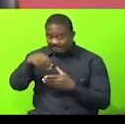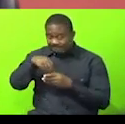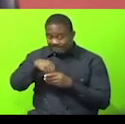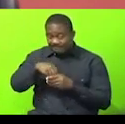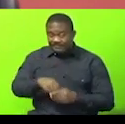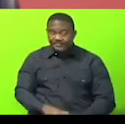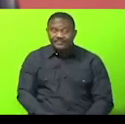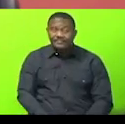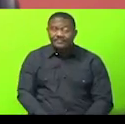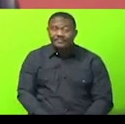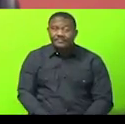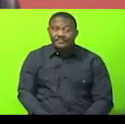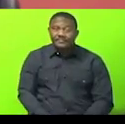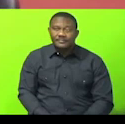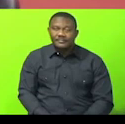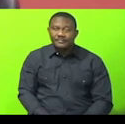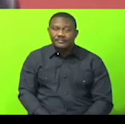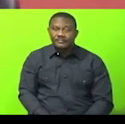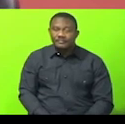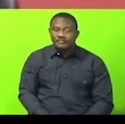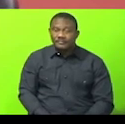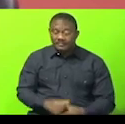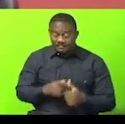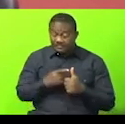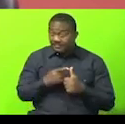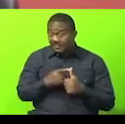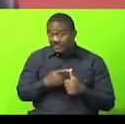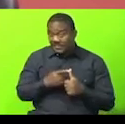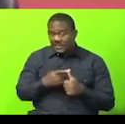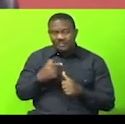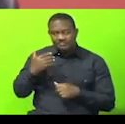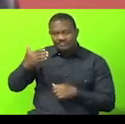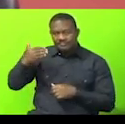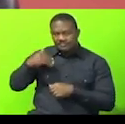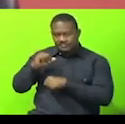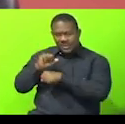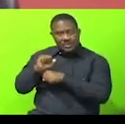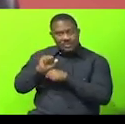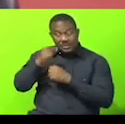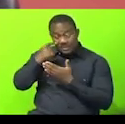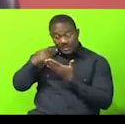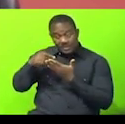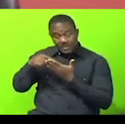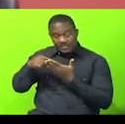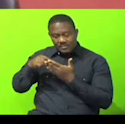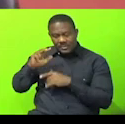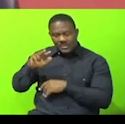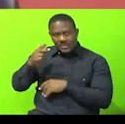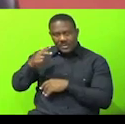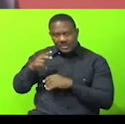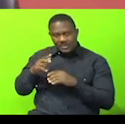We shall commence with the Correction of the Votes and Proceedings of the Third Sitting,